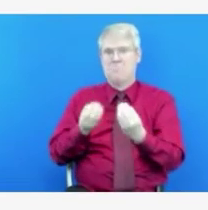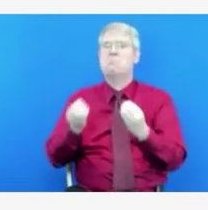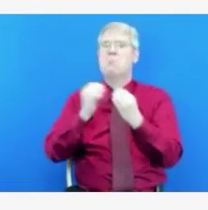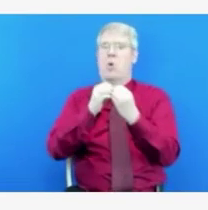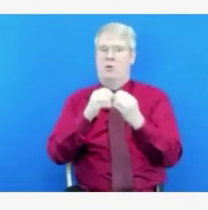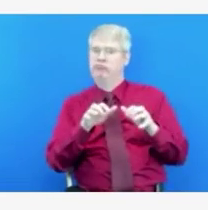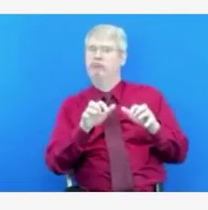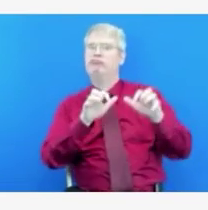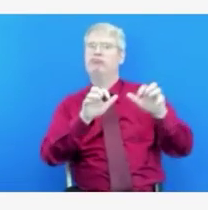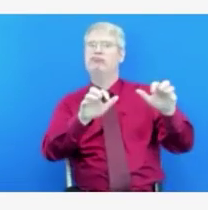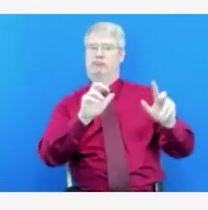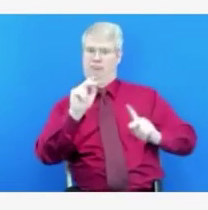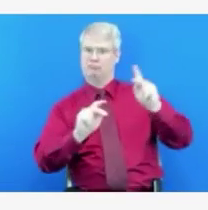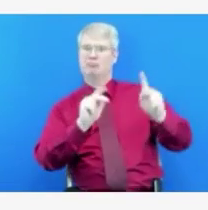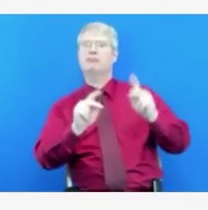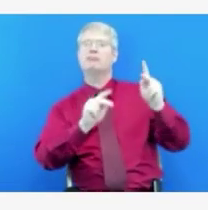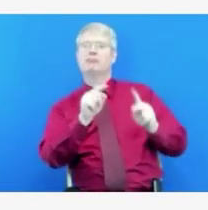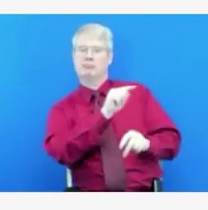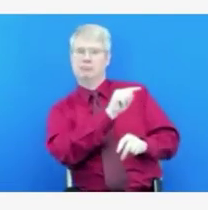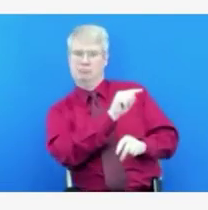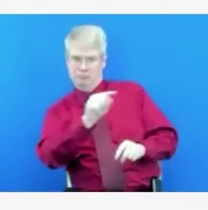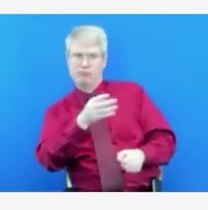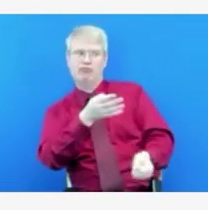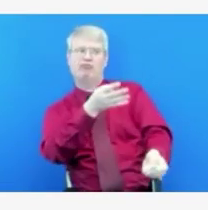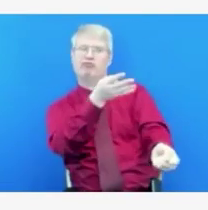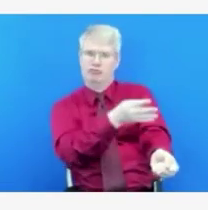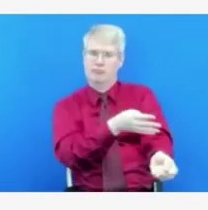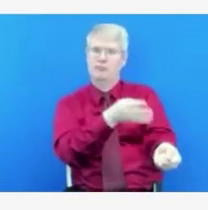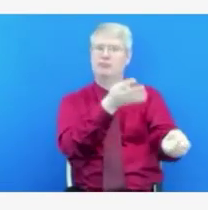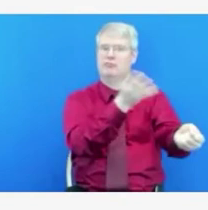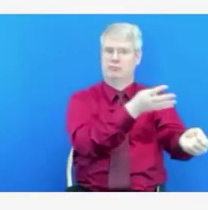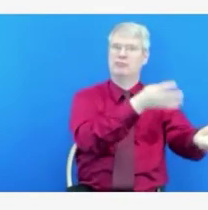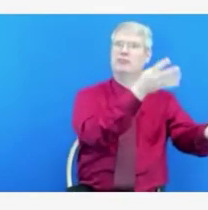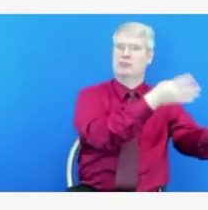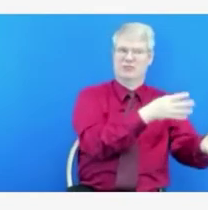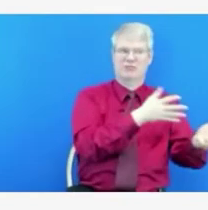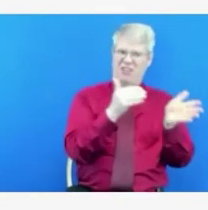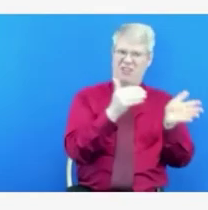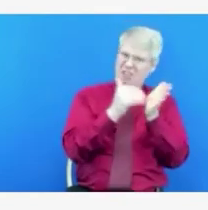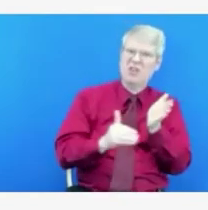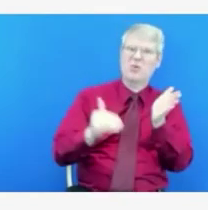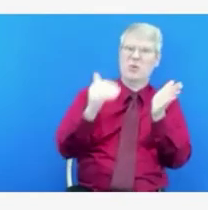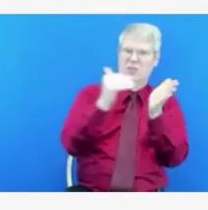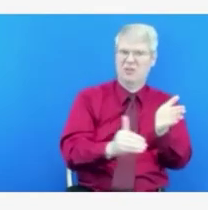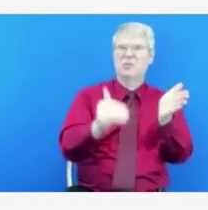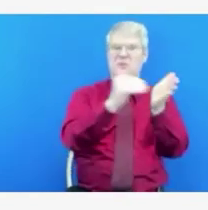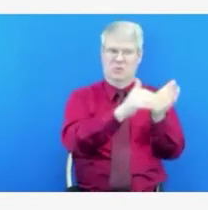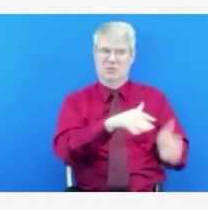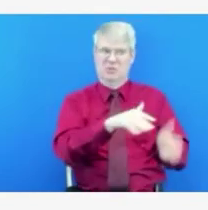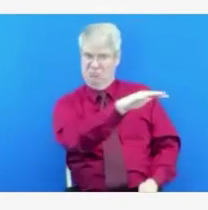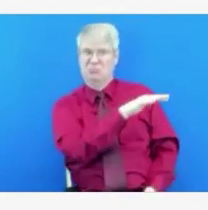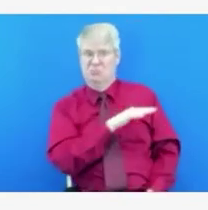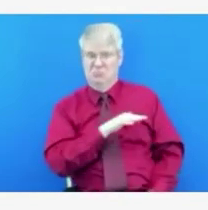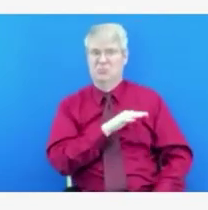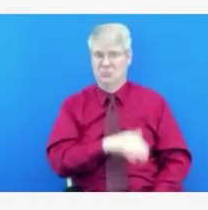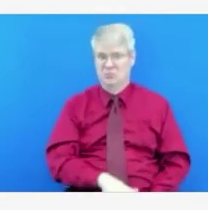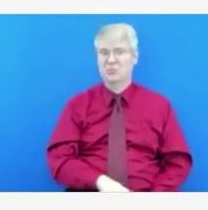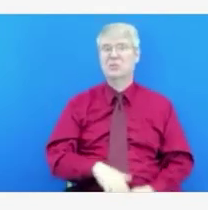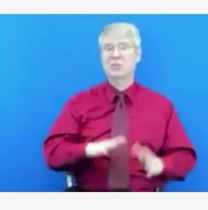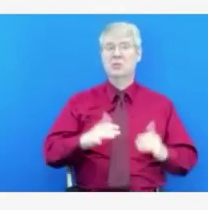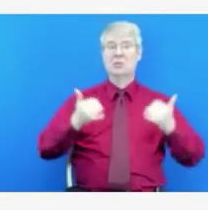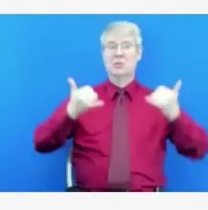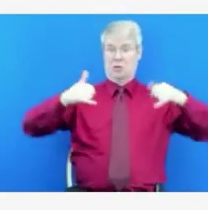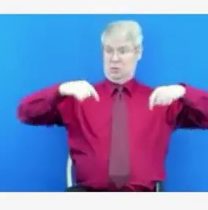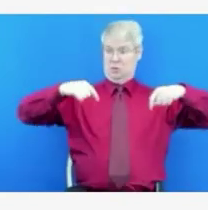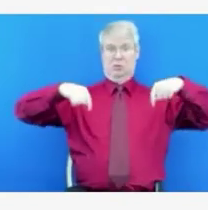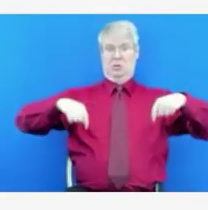we're really pleased that those are going very strong. Here in the Treasure Valley, of course, we do have providers, including St. Al's, including St. Luke's, including